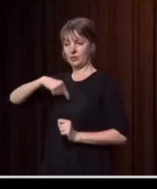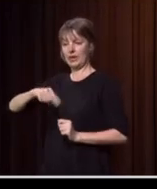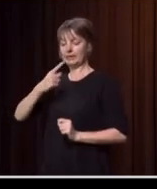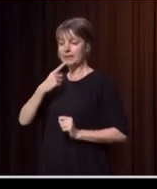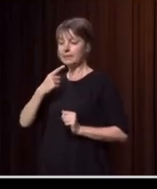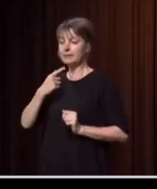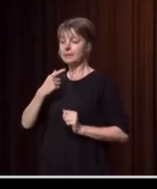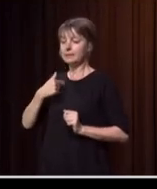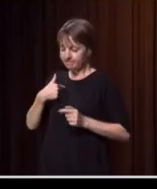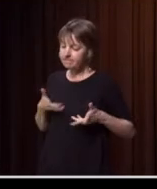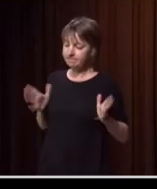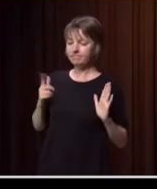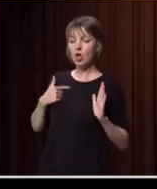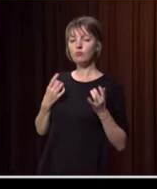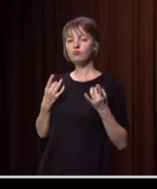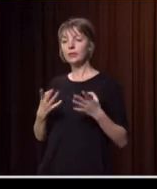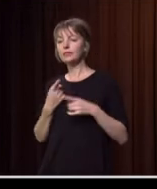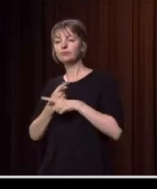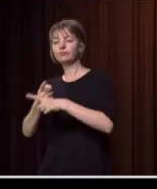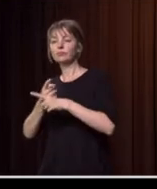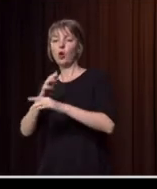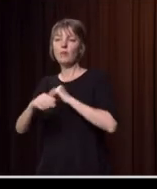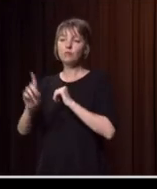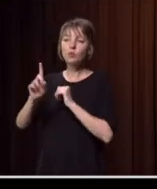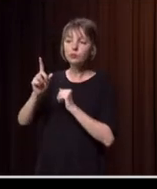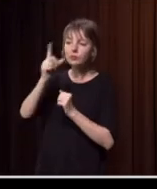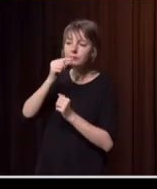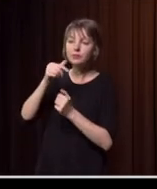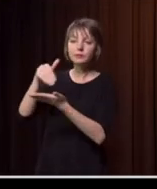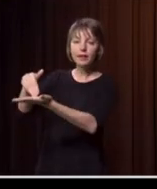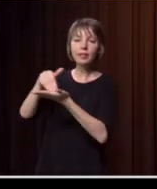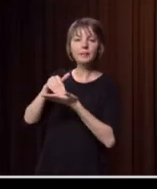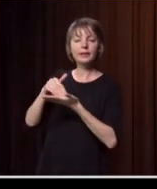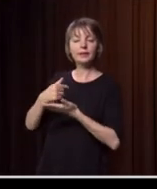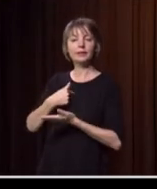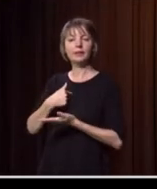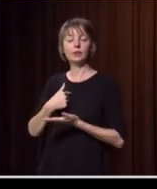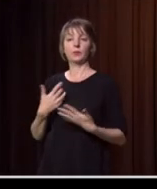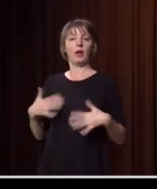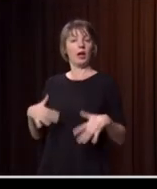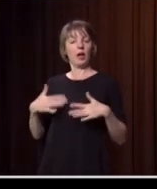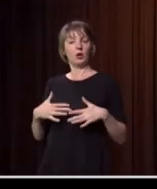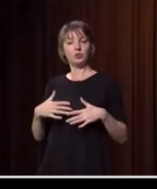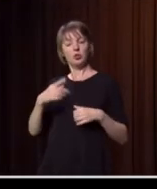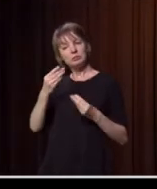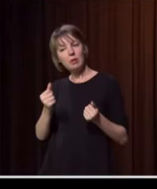conversation around what assistance is available. And we're seeing that right across the state. So everybody's journey is different. Everybody's